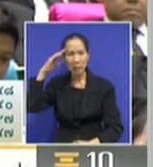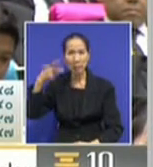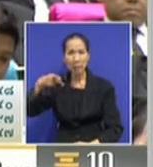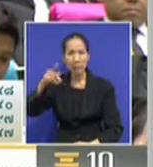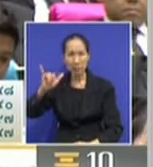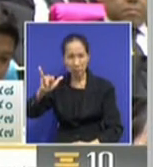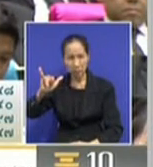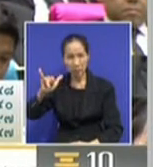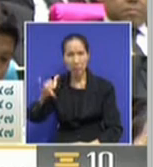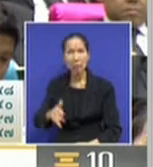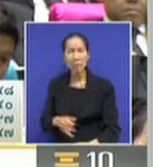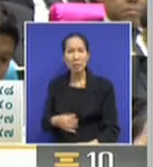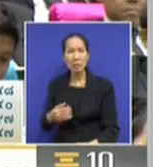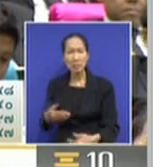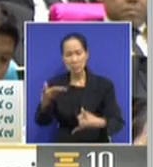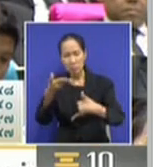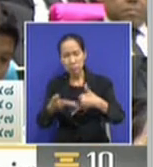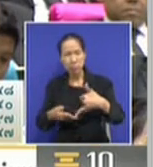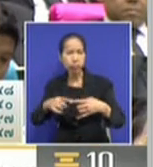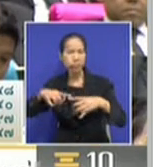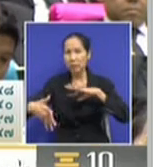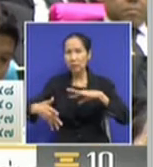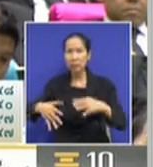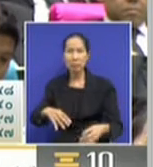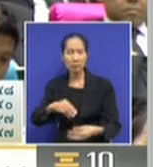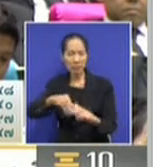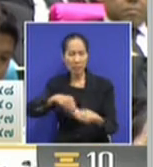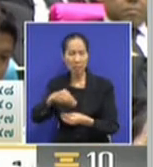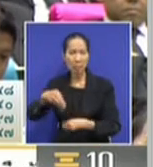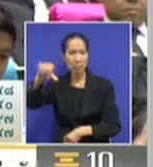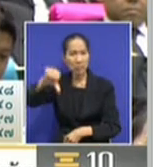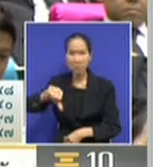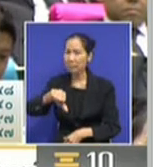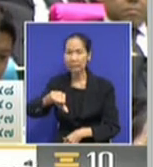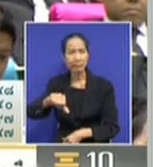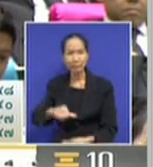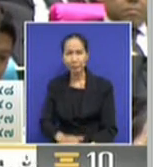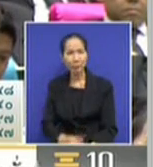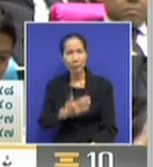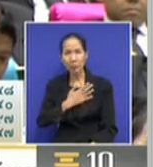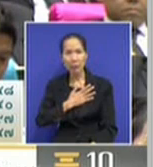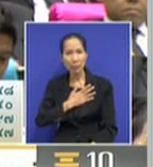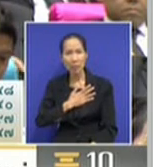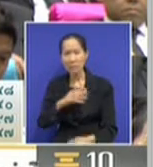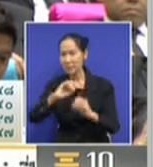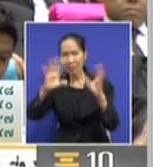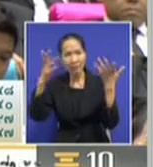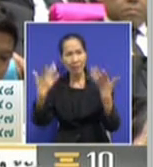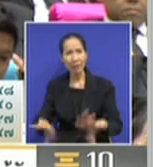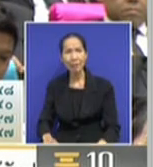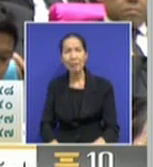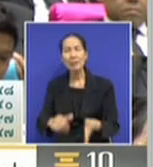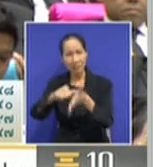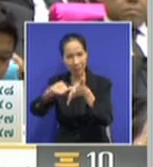will eventually settle down for a vote. Yes. In fact, at the beginning, we thought that perhaps it will be finishing